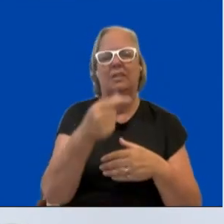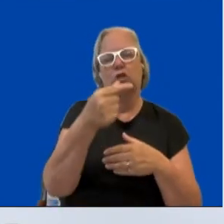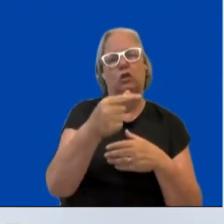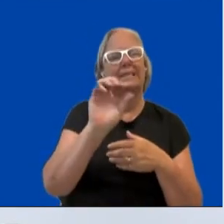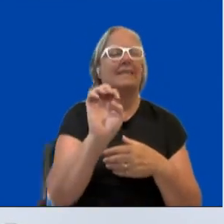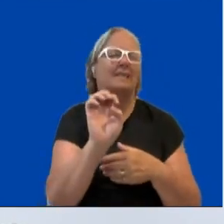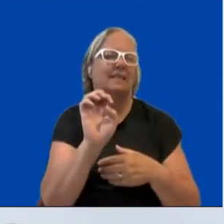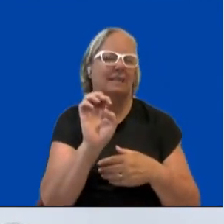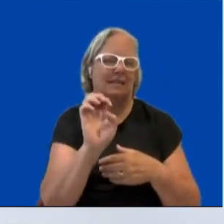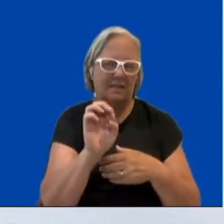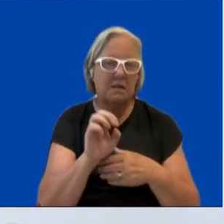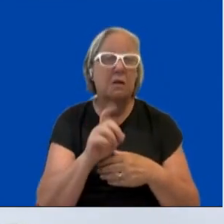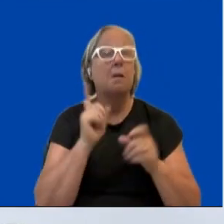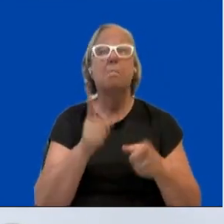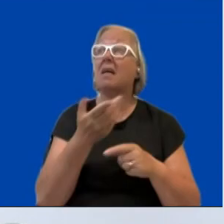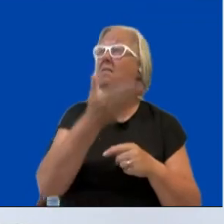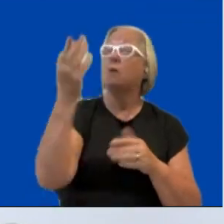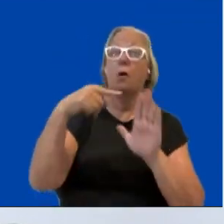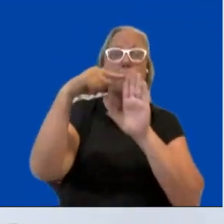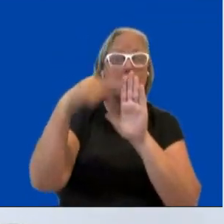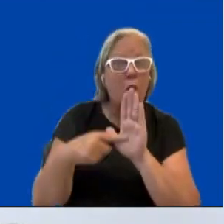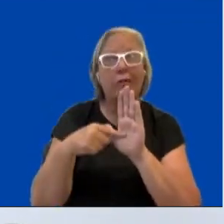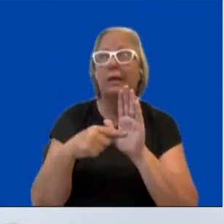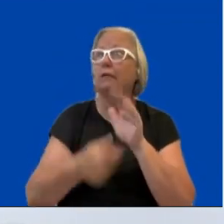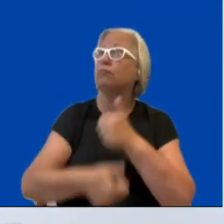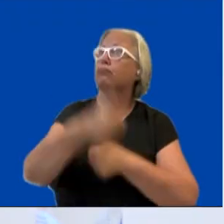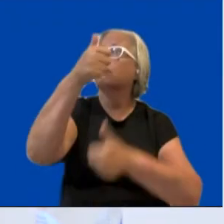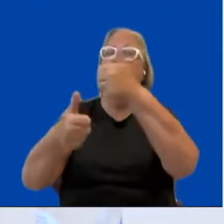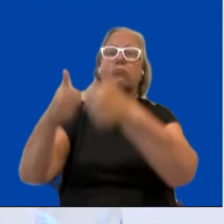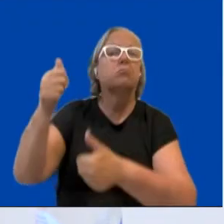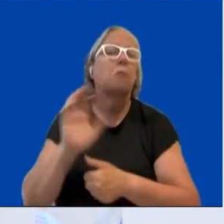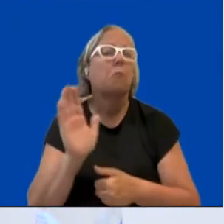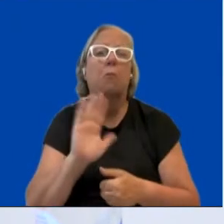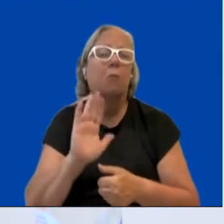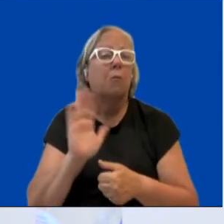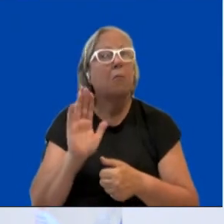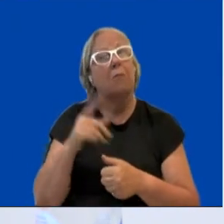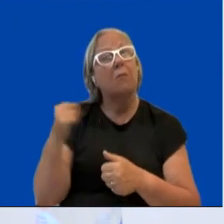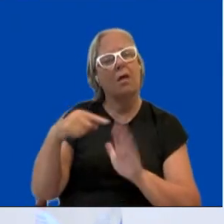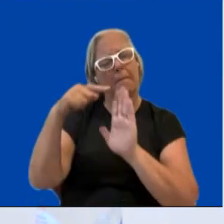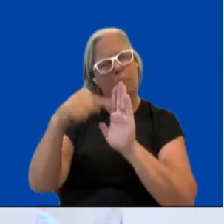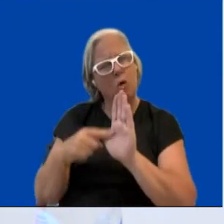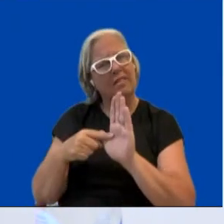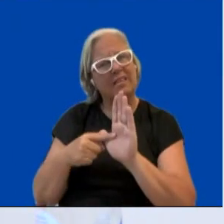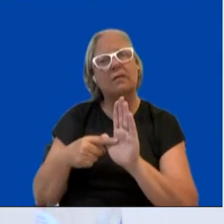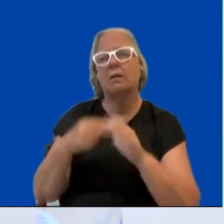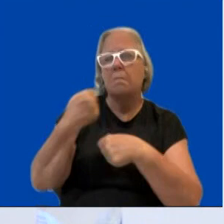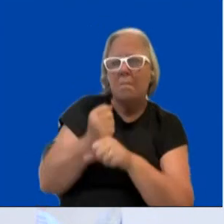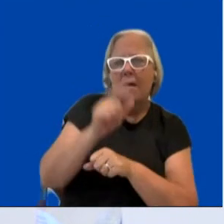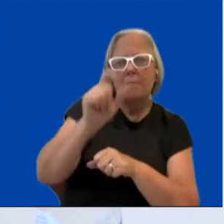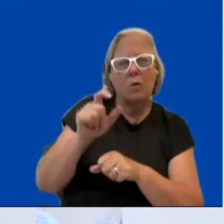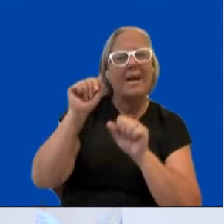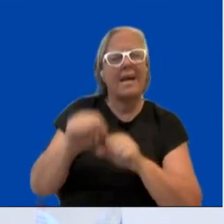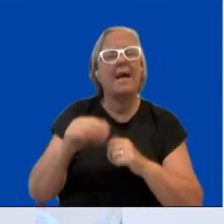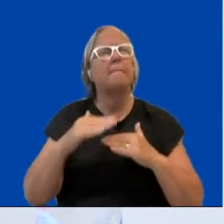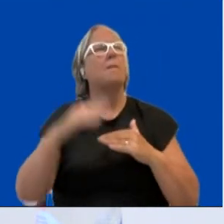very recommended that policy makers become more sensitive towards the issue. But it's not just about them. It's also businesses.